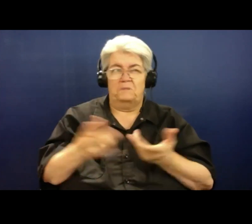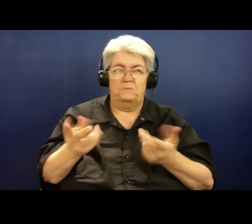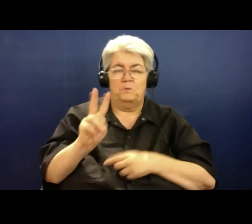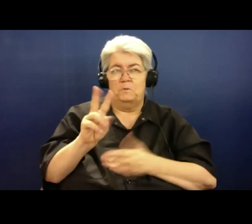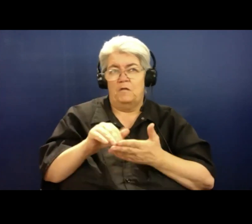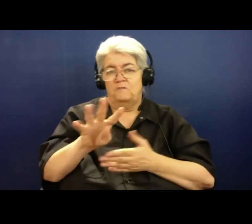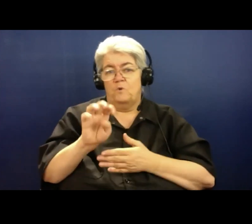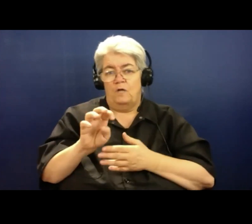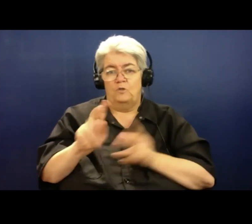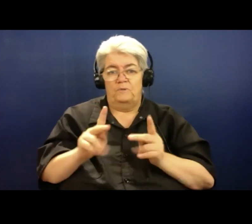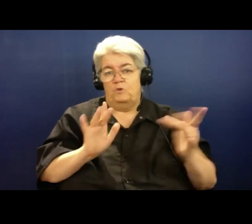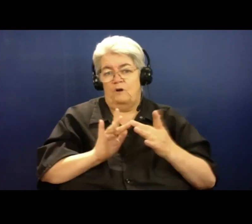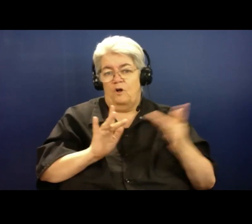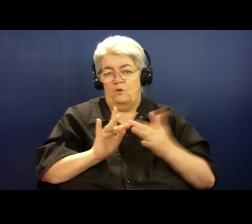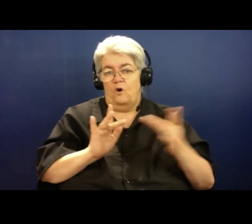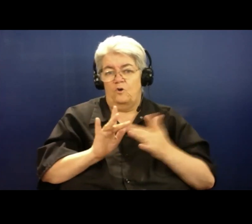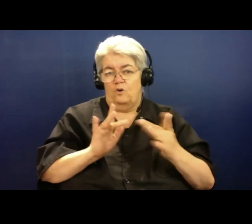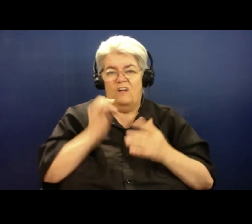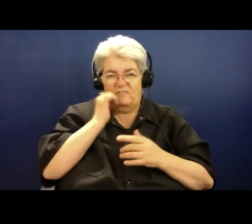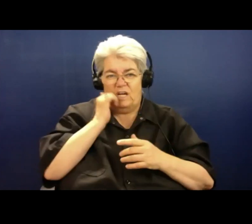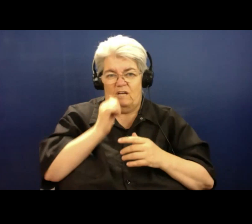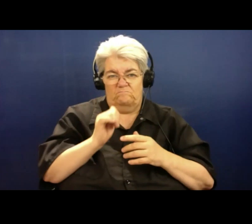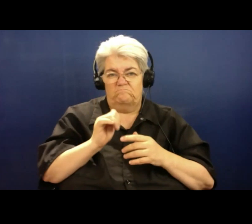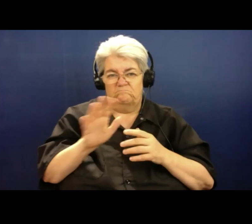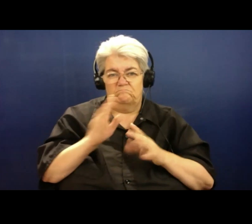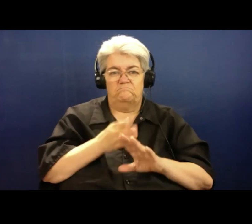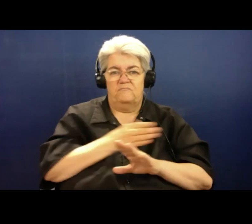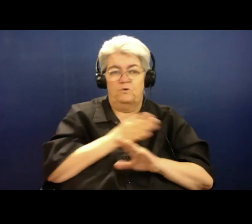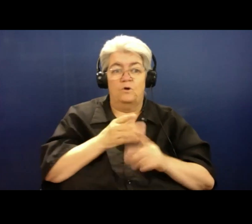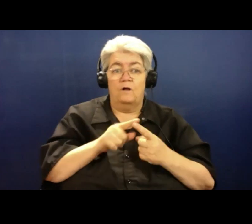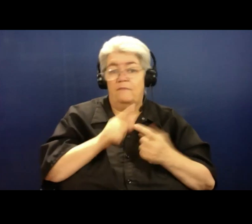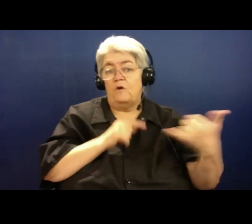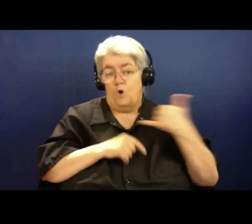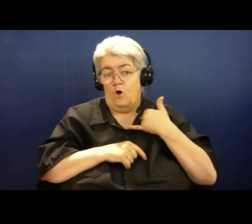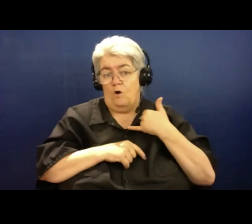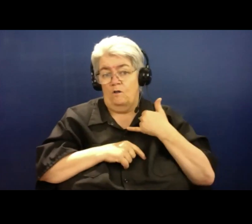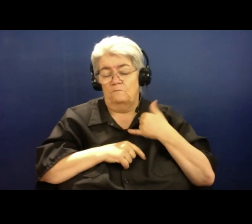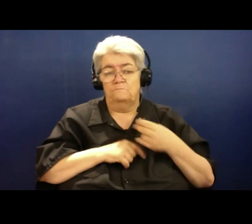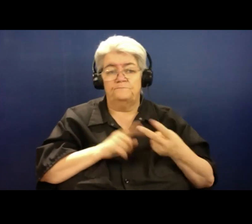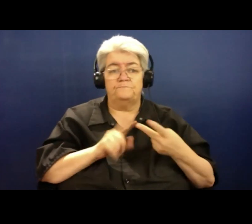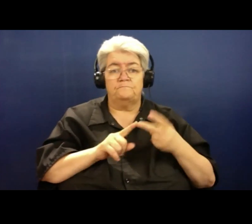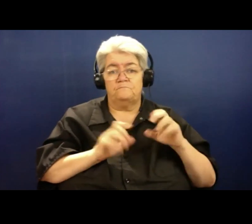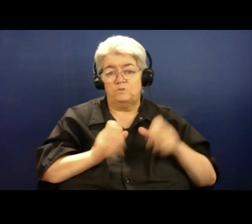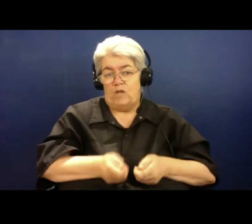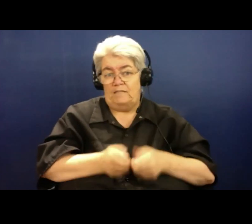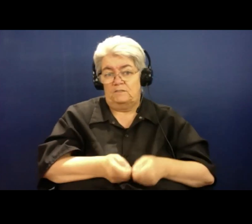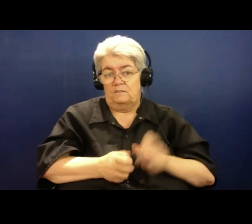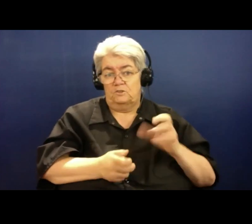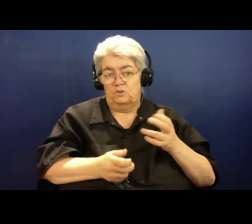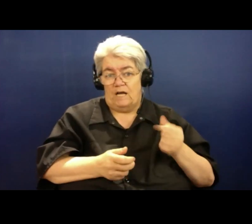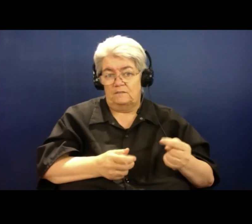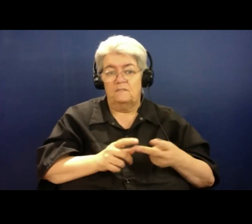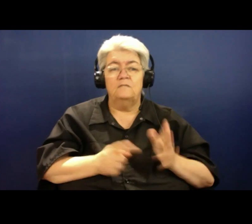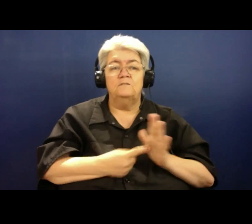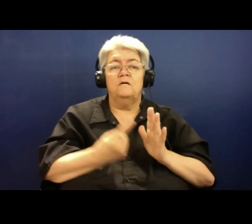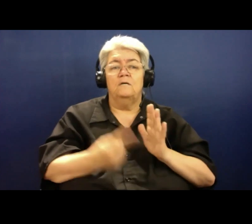contacts a day. Back then it was calls, it was chat, and it was a small number of